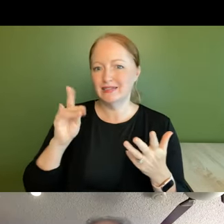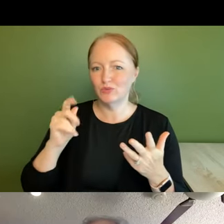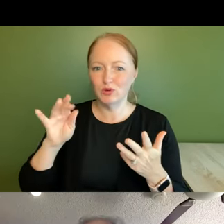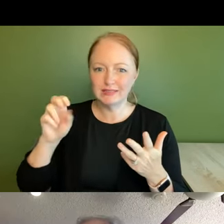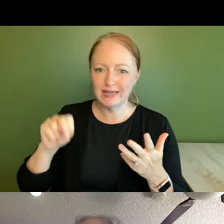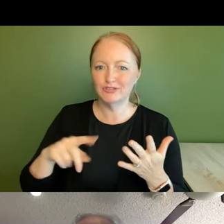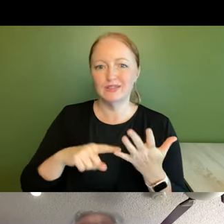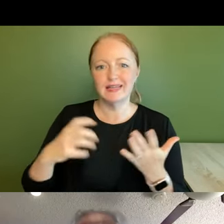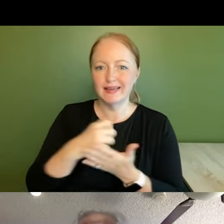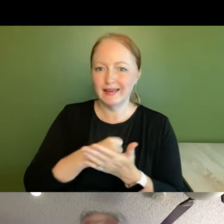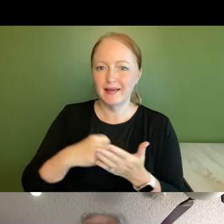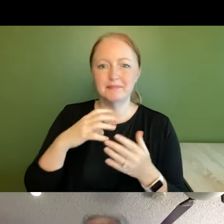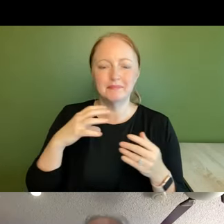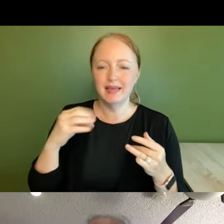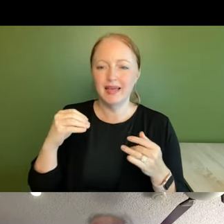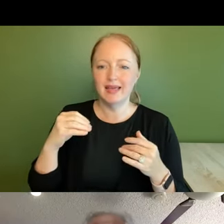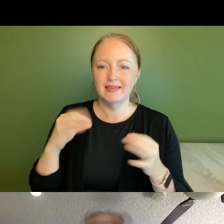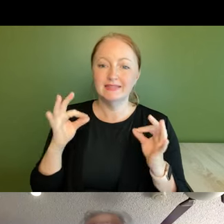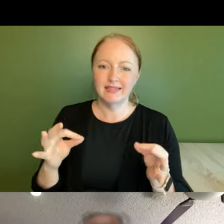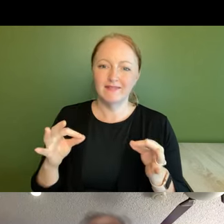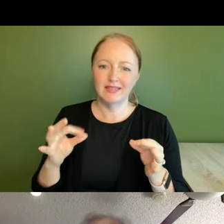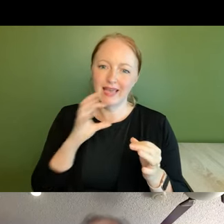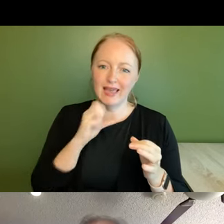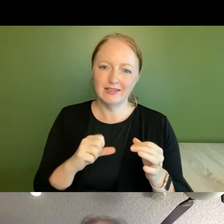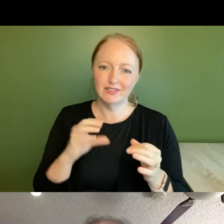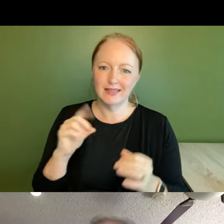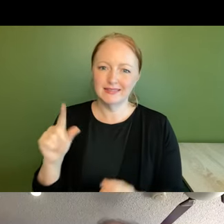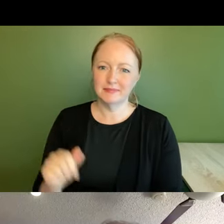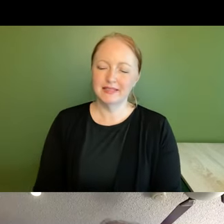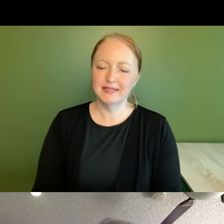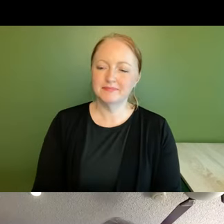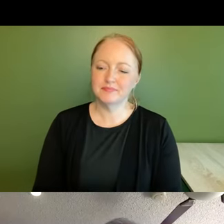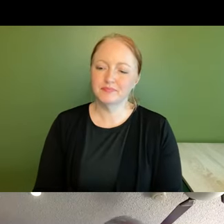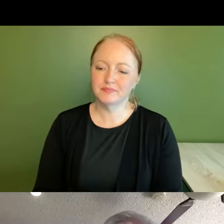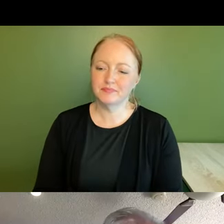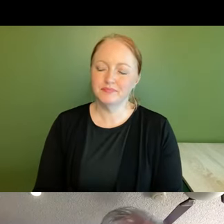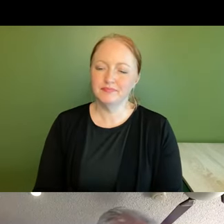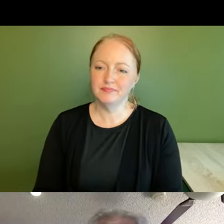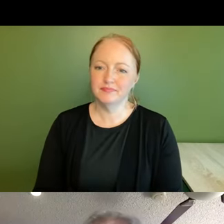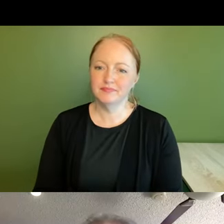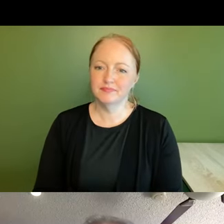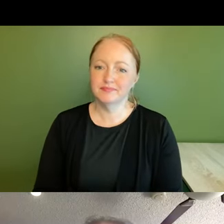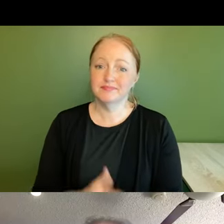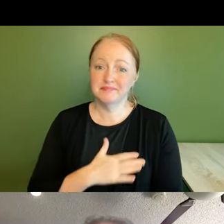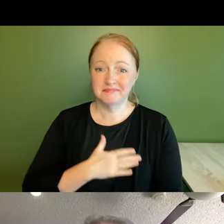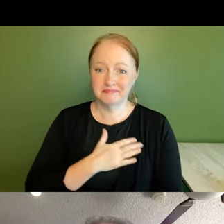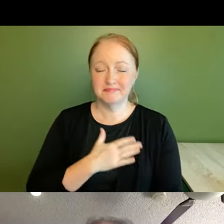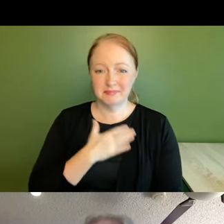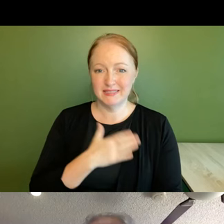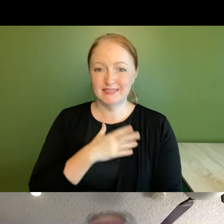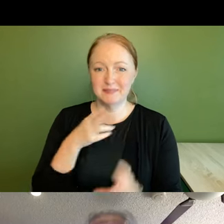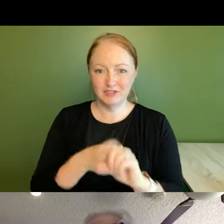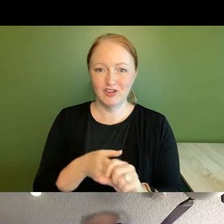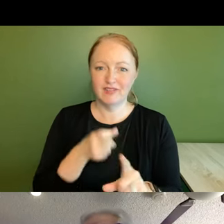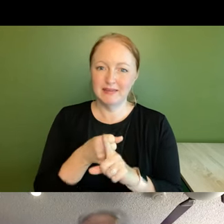income and certainly age and disability and i've been pleased to be part of the impact committee which is